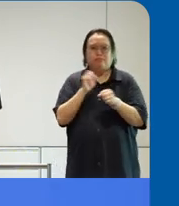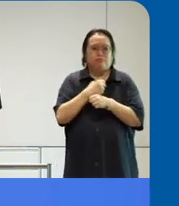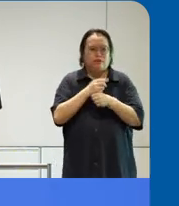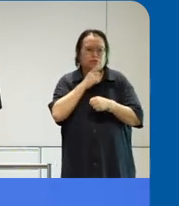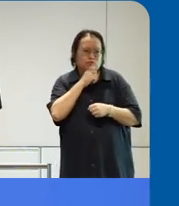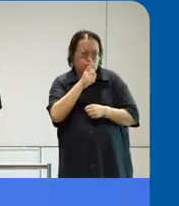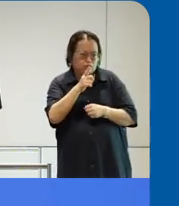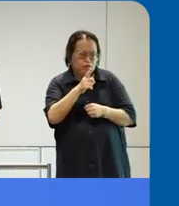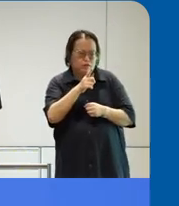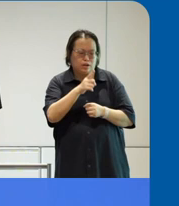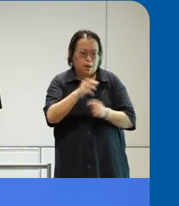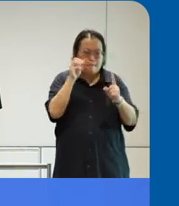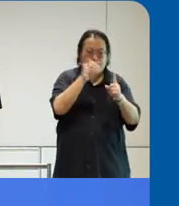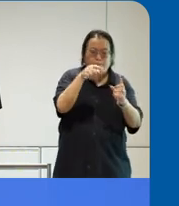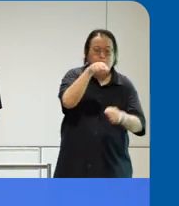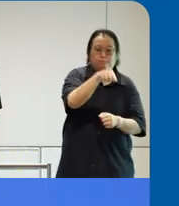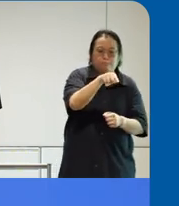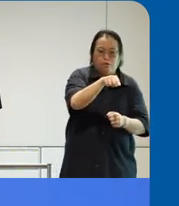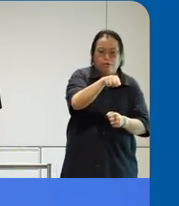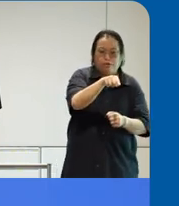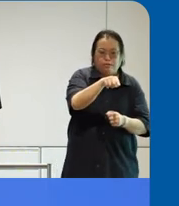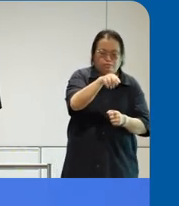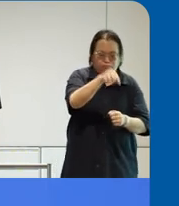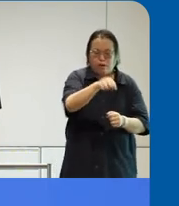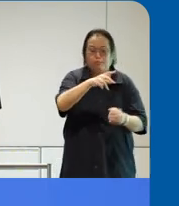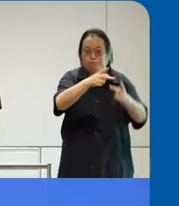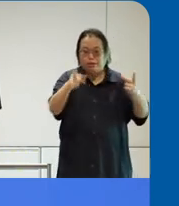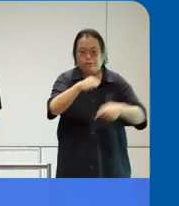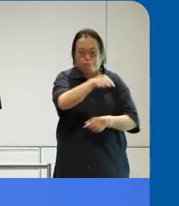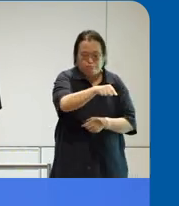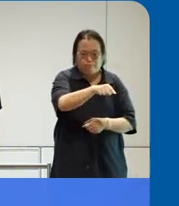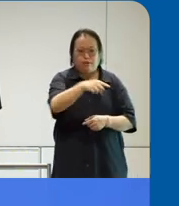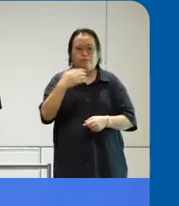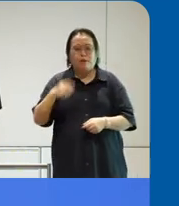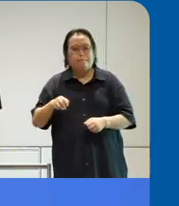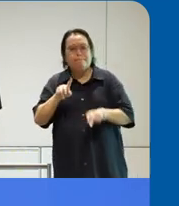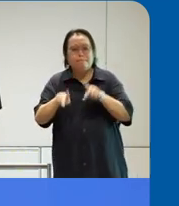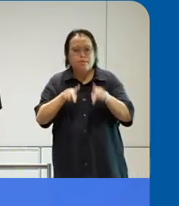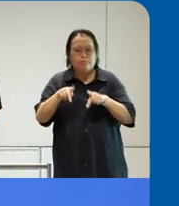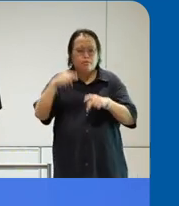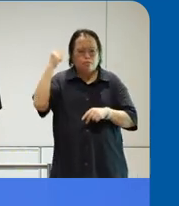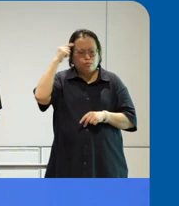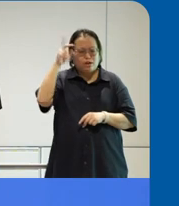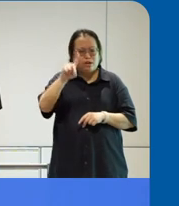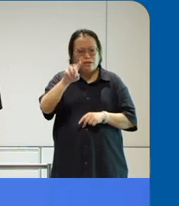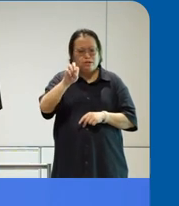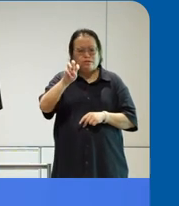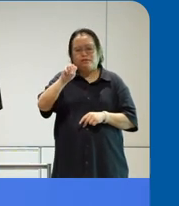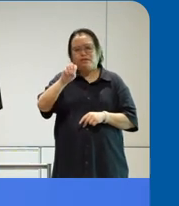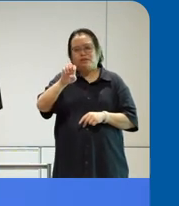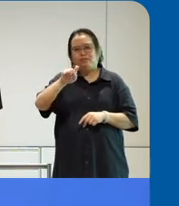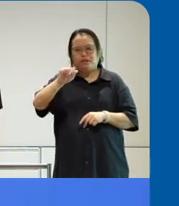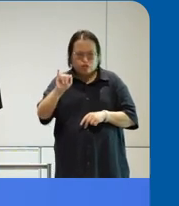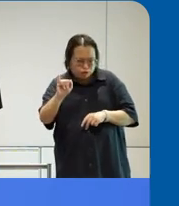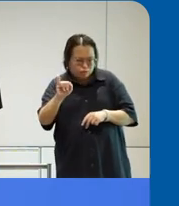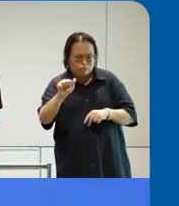allocated for people to be able to solve their problems, like the go-to point for people with dementia, and little things in